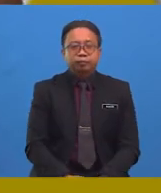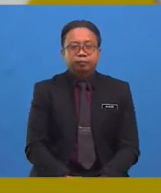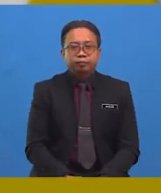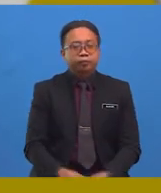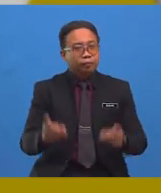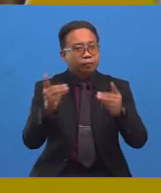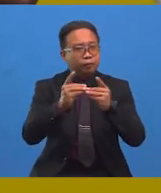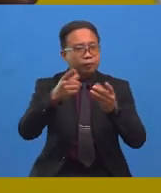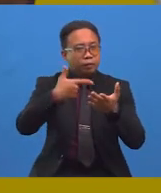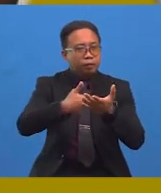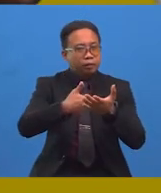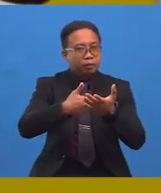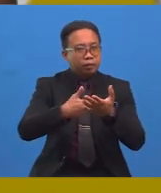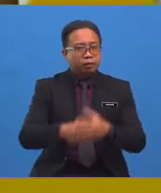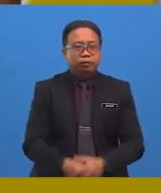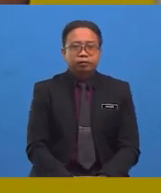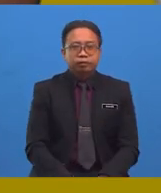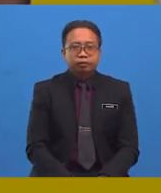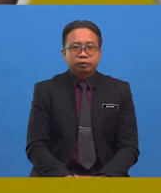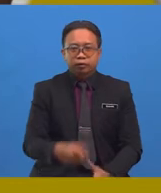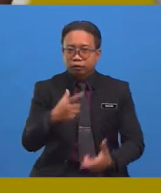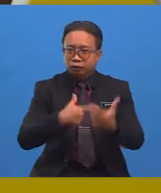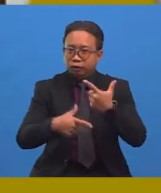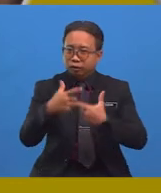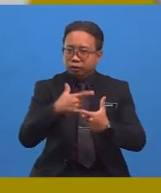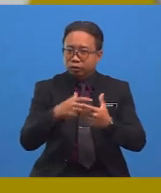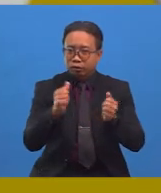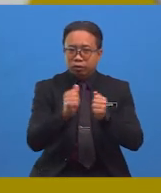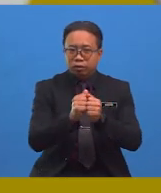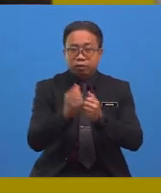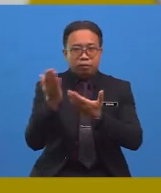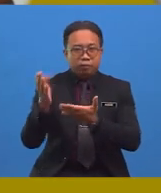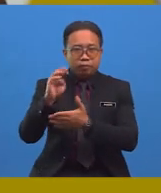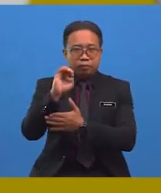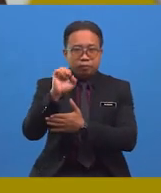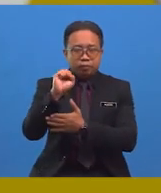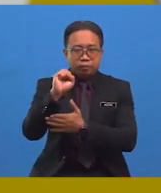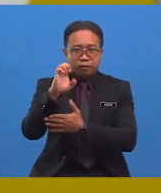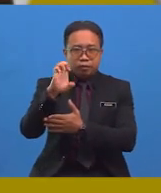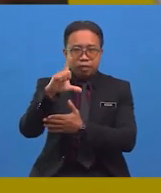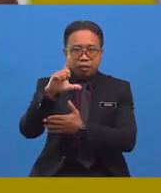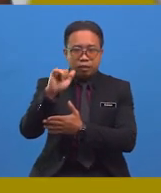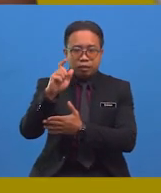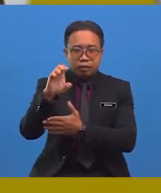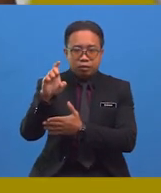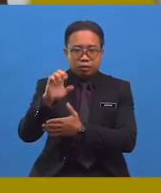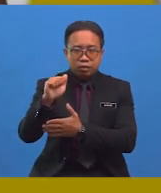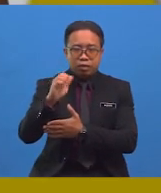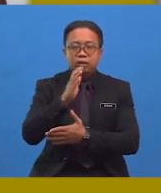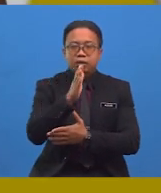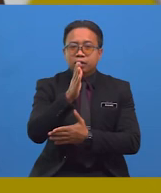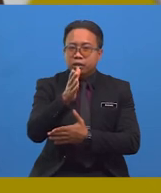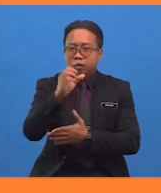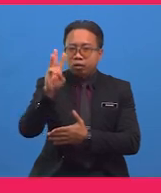again, another time. This is us, signing off. Miss Eliza Alexander and... Grand